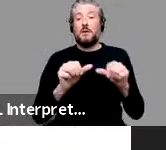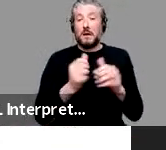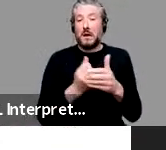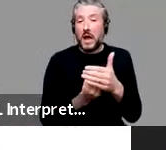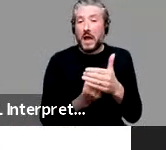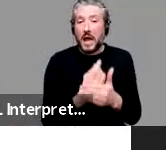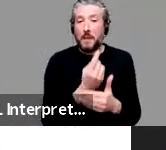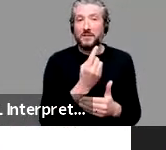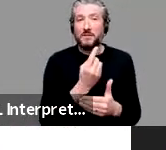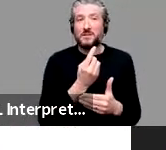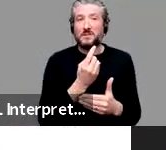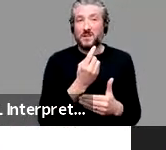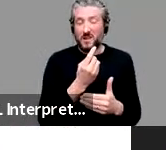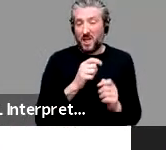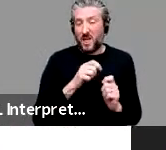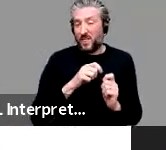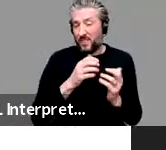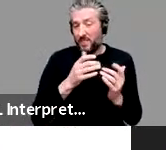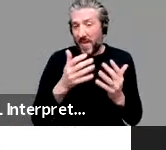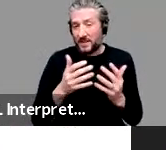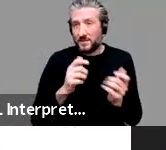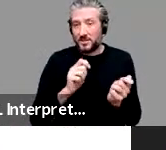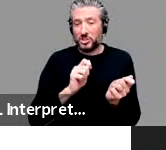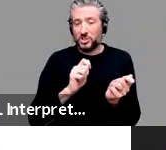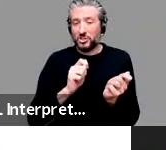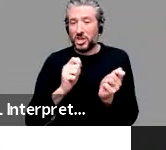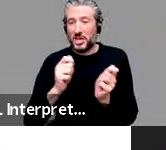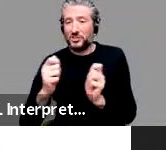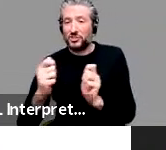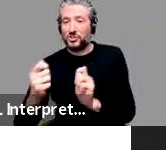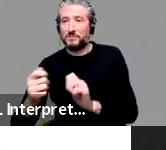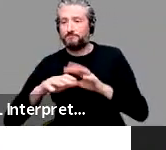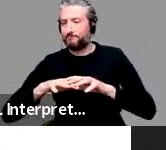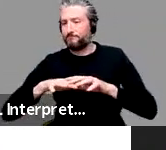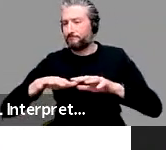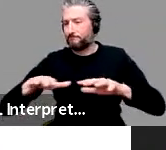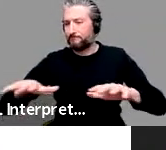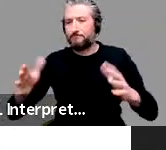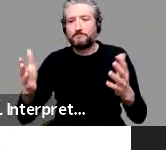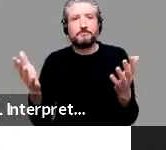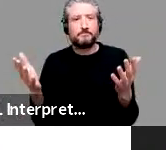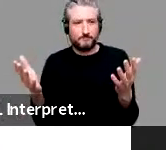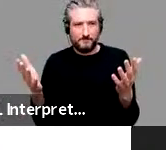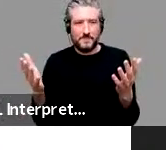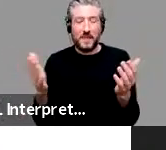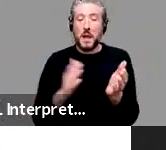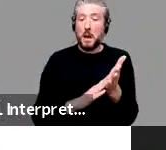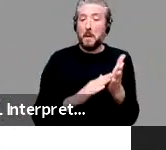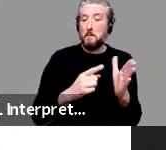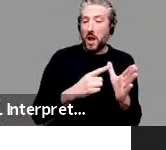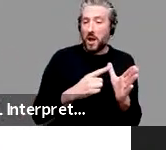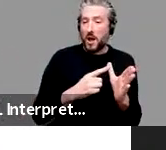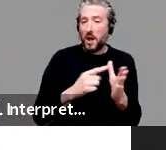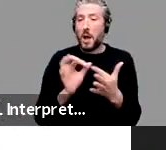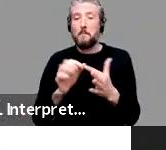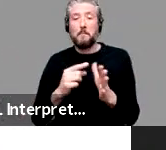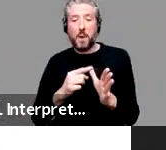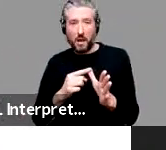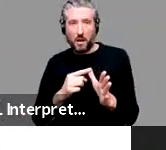slowly started to happen. I think of this as a case of constructional diffusion. So ma and pa got sucked in.